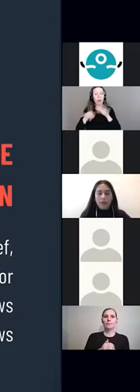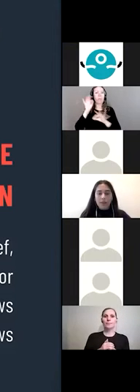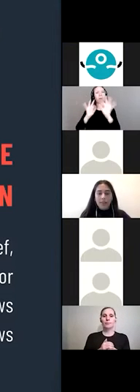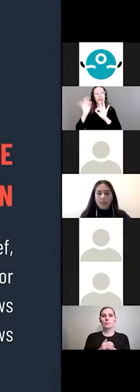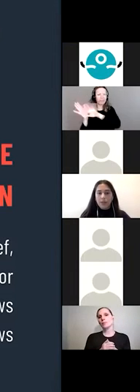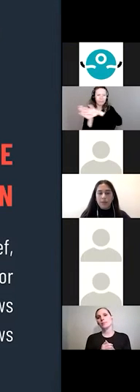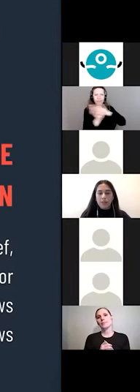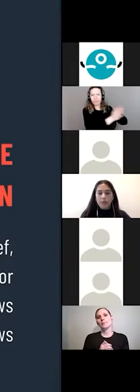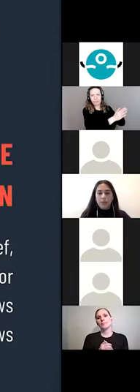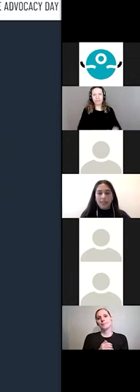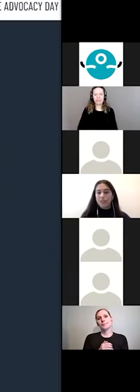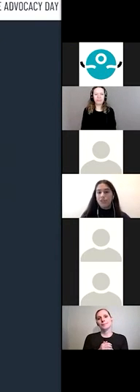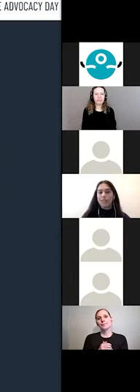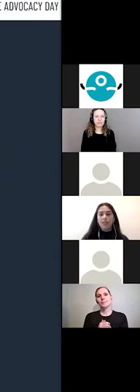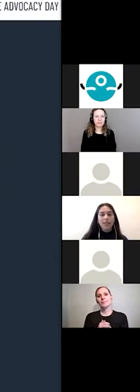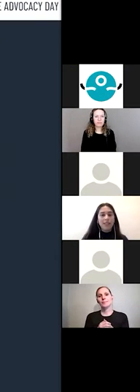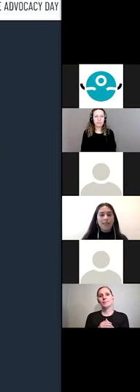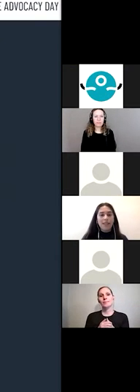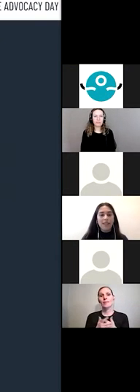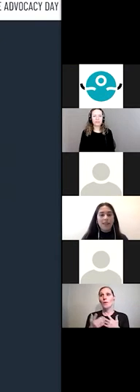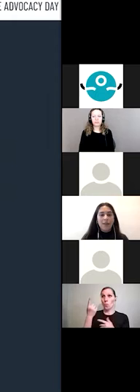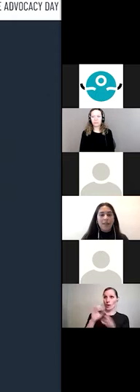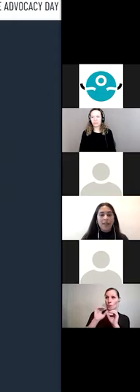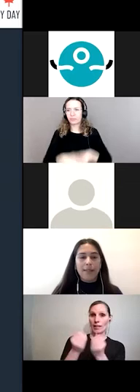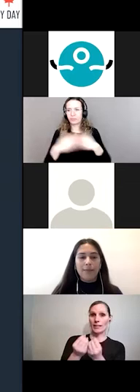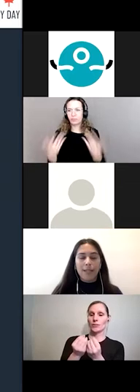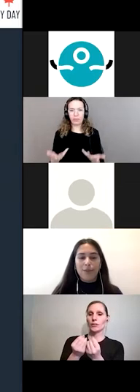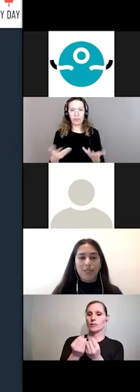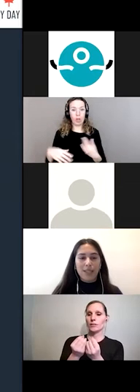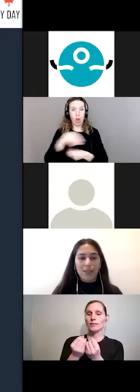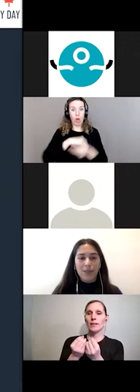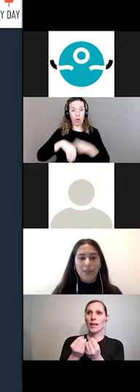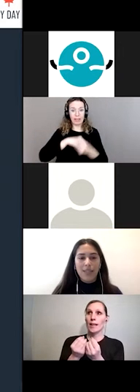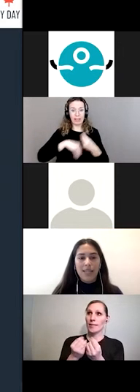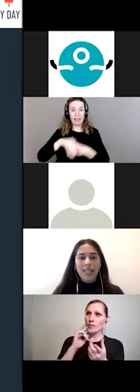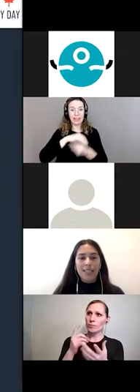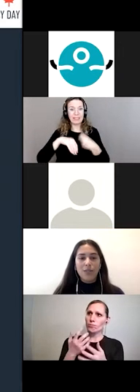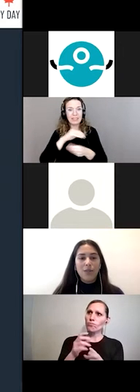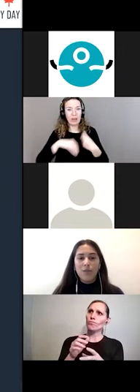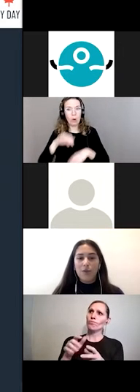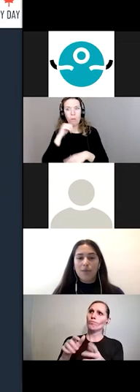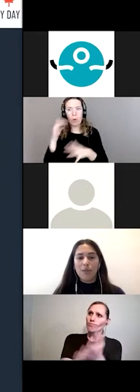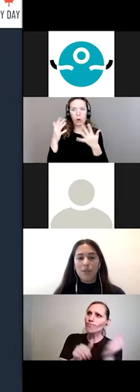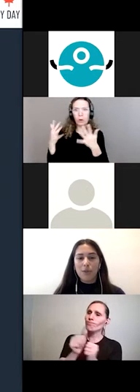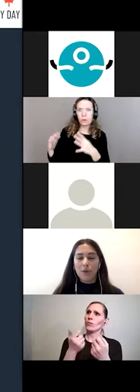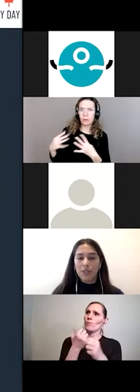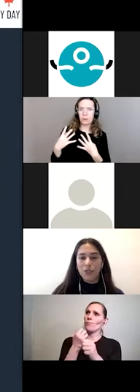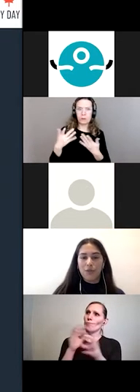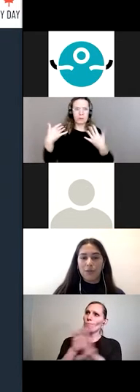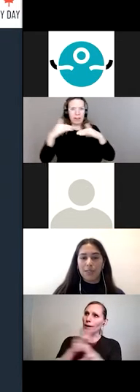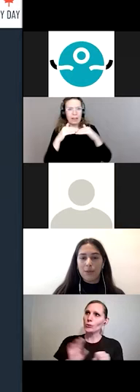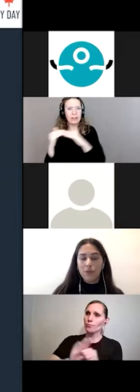On that note, one organization that is not intimidated by diversity and inclusion is the newly formed Global